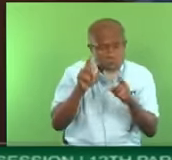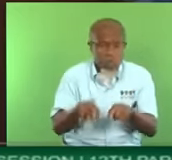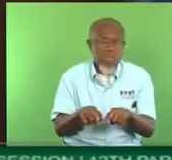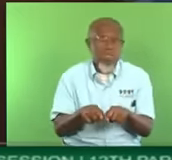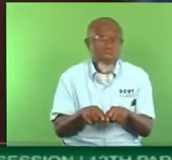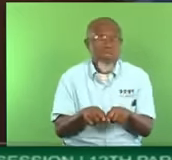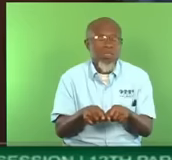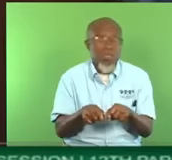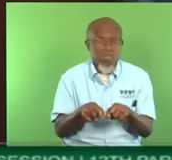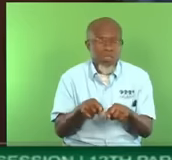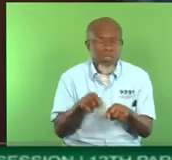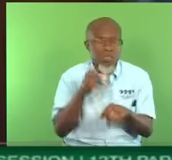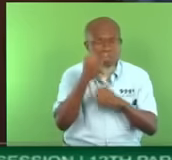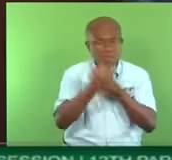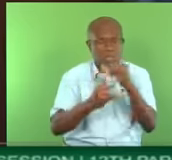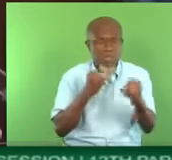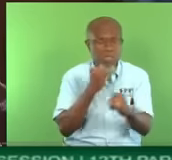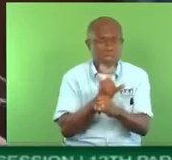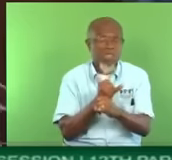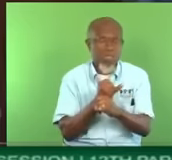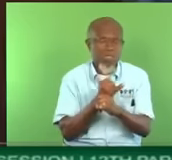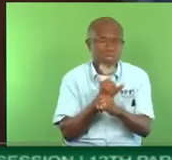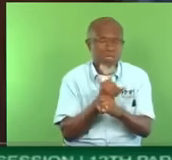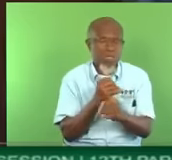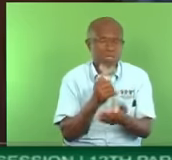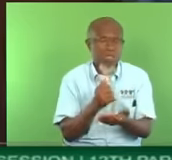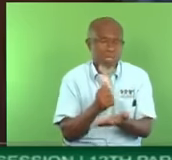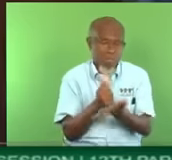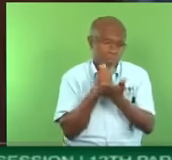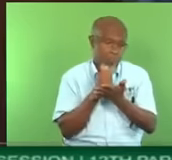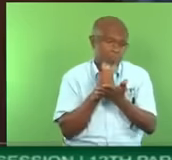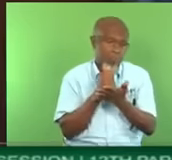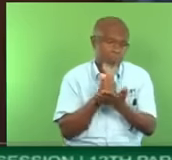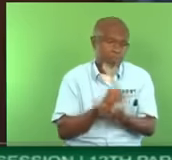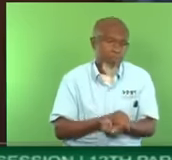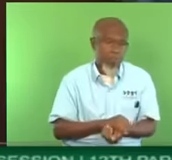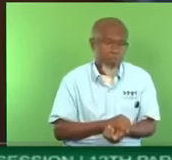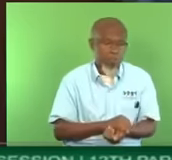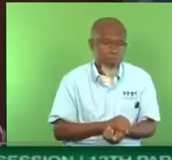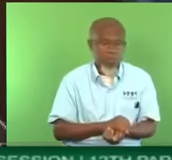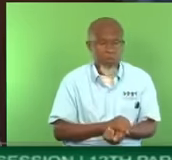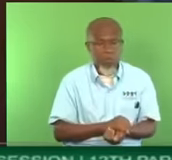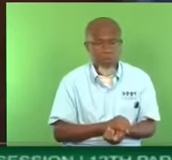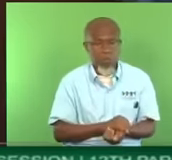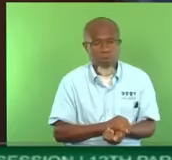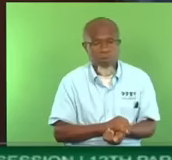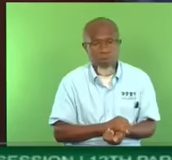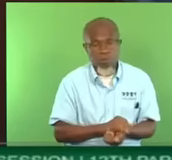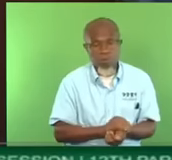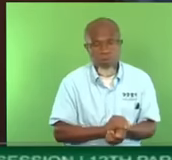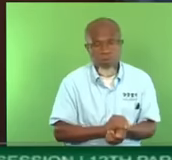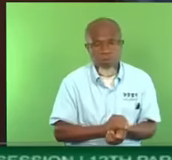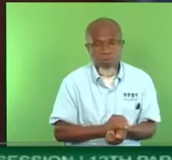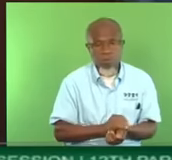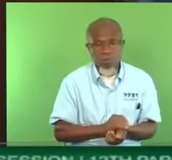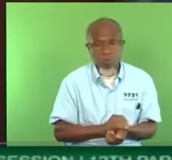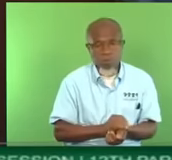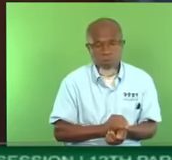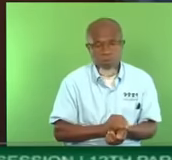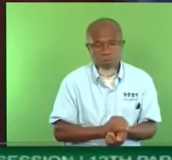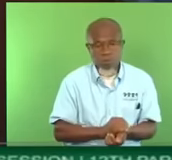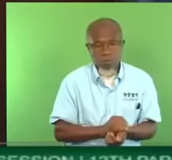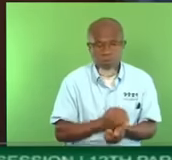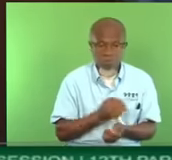real. The average age of a gang member is 22 years. Policemen and women would like to reach in their 70s to see their children and grandchildren.